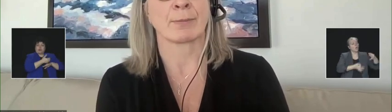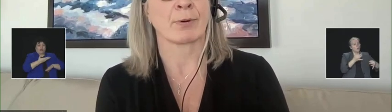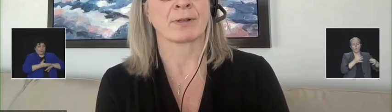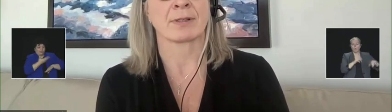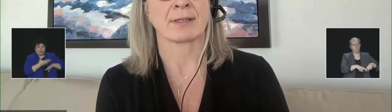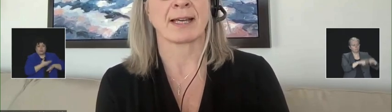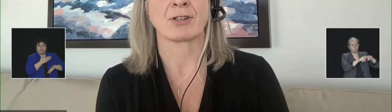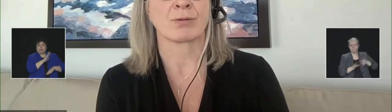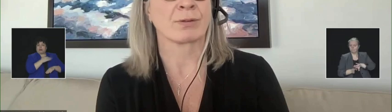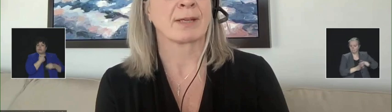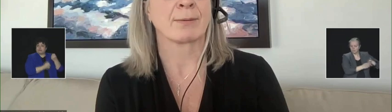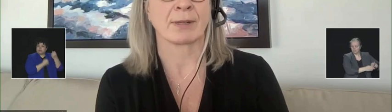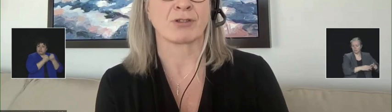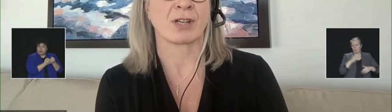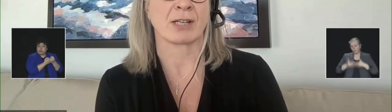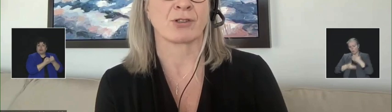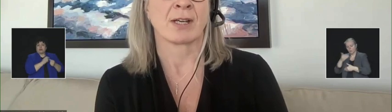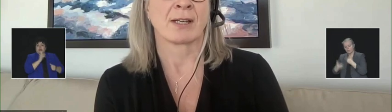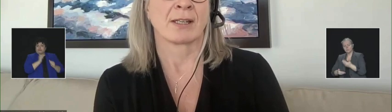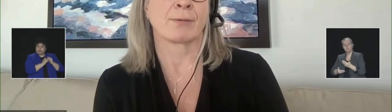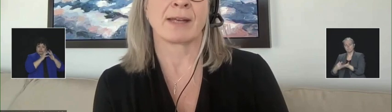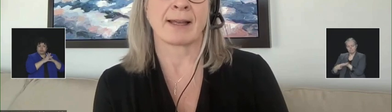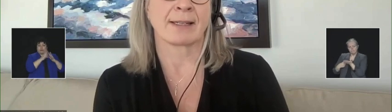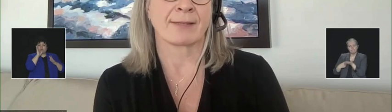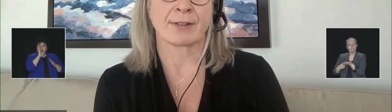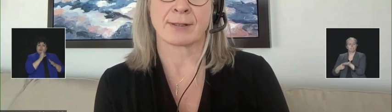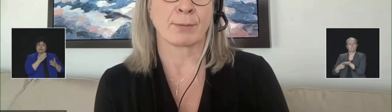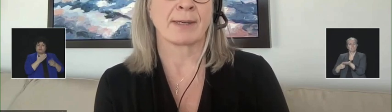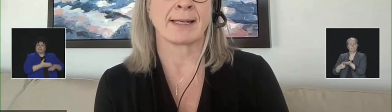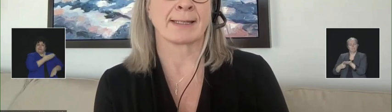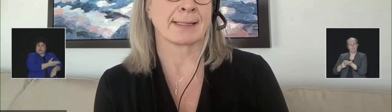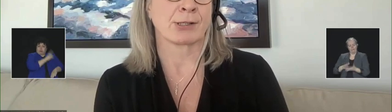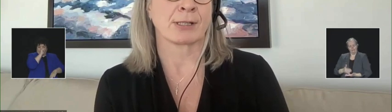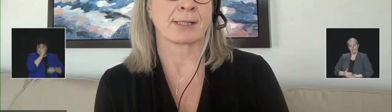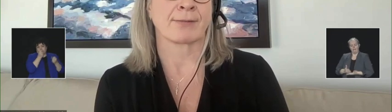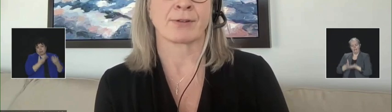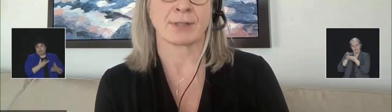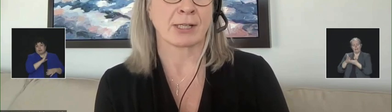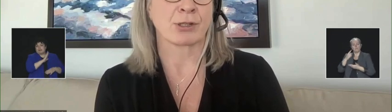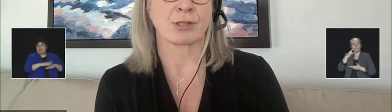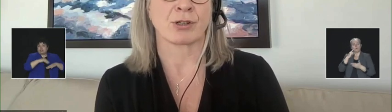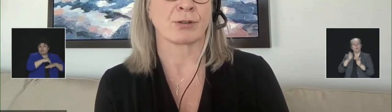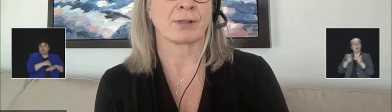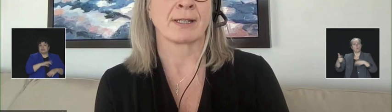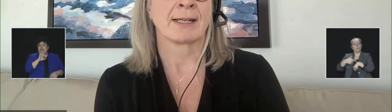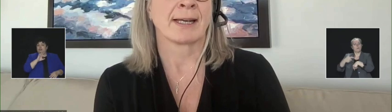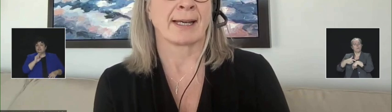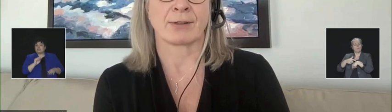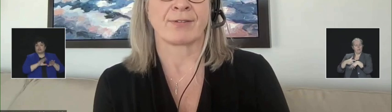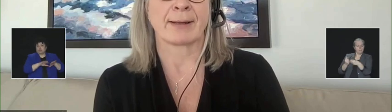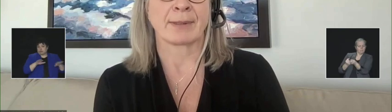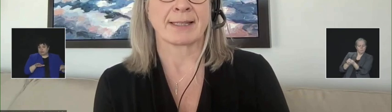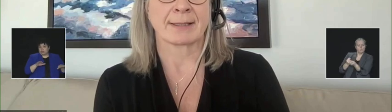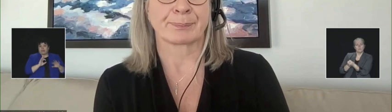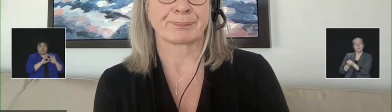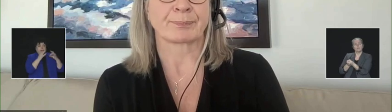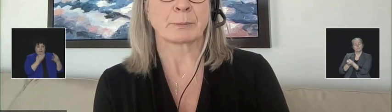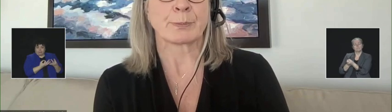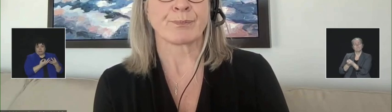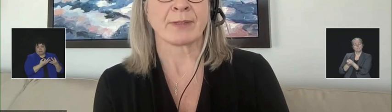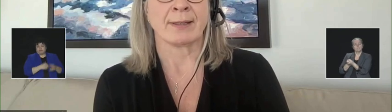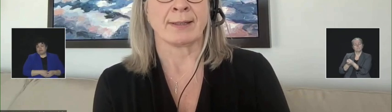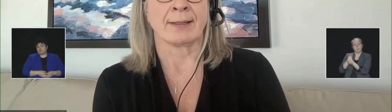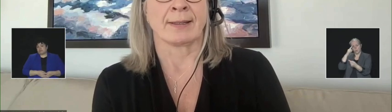and the supports that truly will change the reality for so many Indigenous First Nations children and their families.